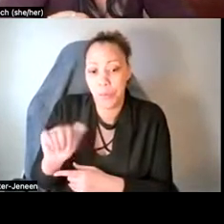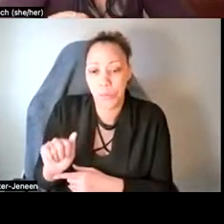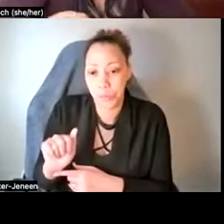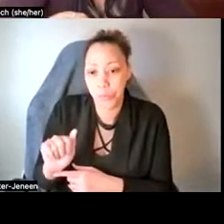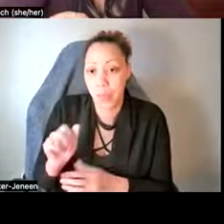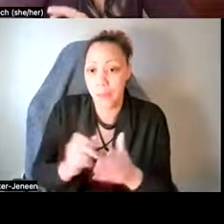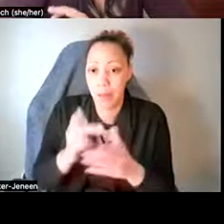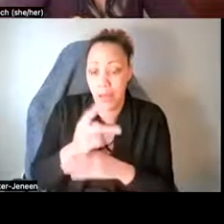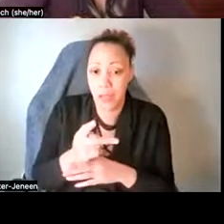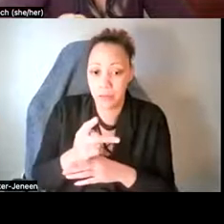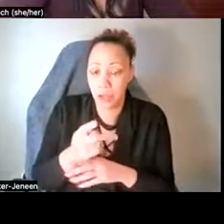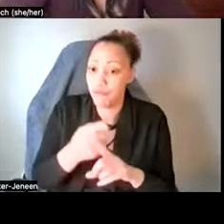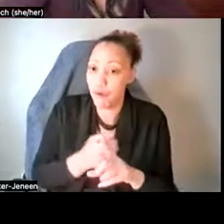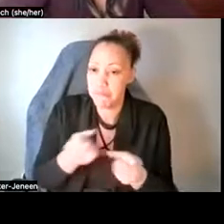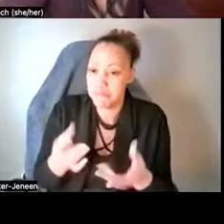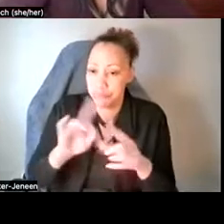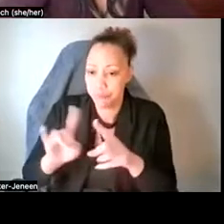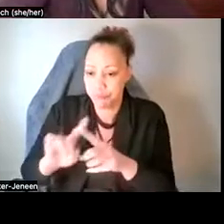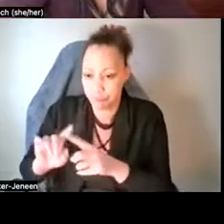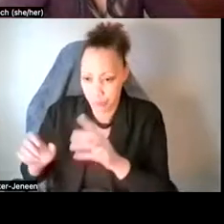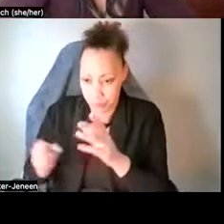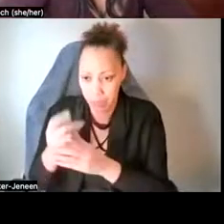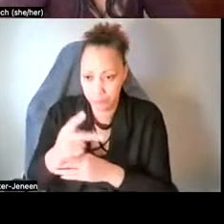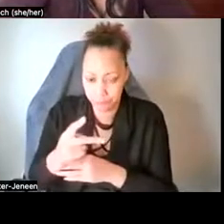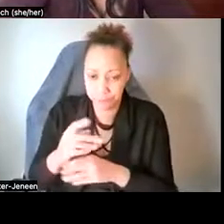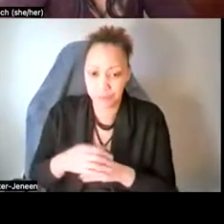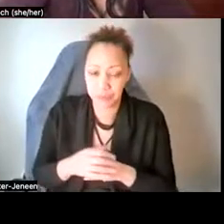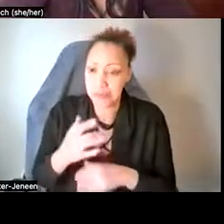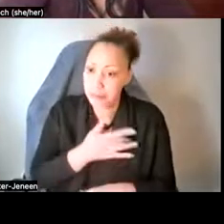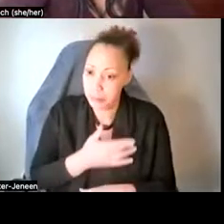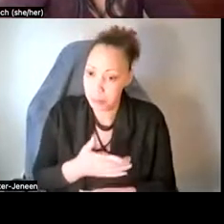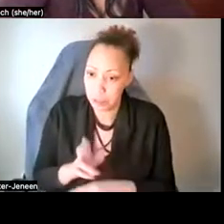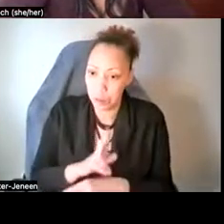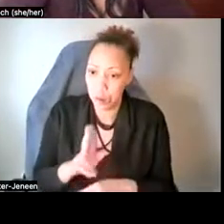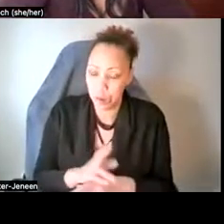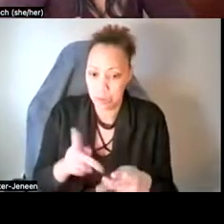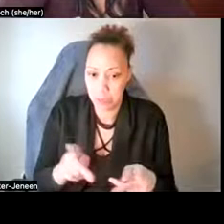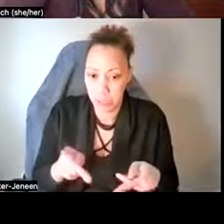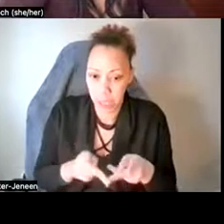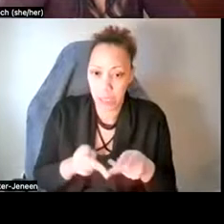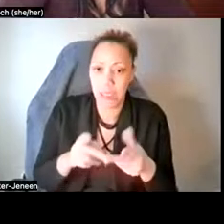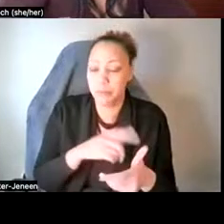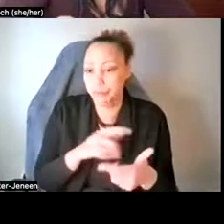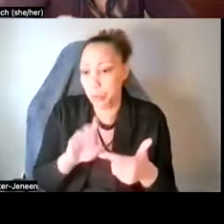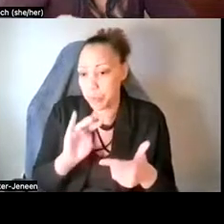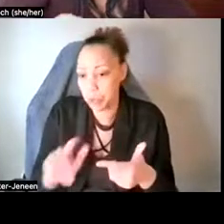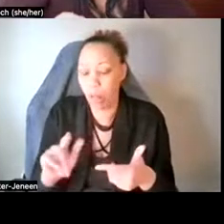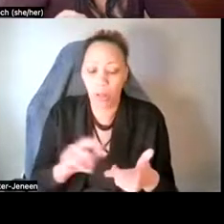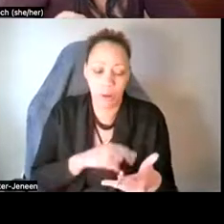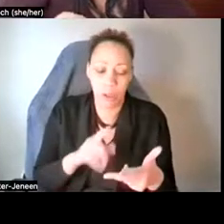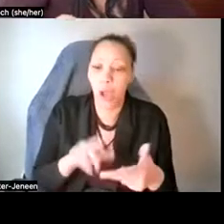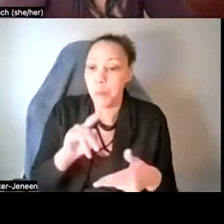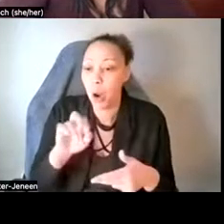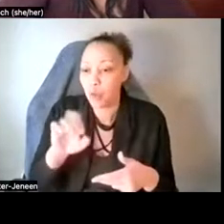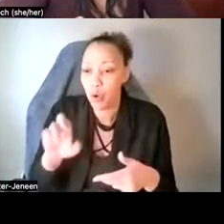multiple plants. Um, and that, that could, that is typically used in places like Brazil and Peru, uh, sometimes in